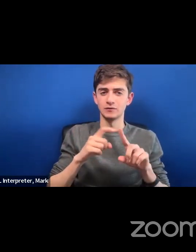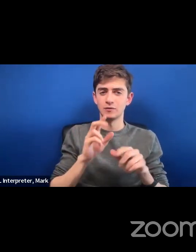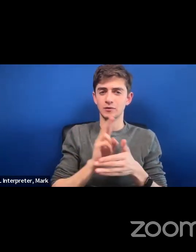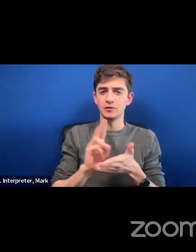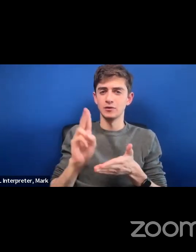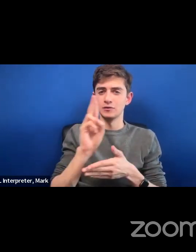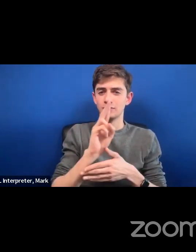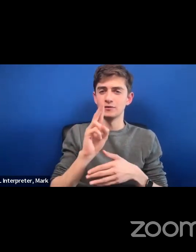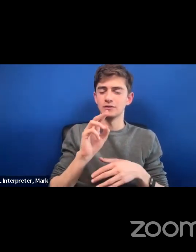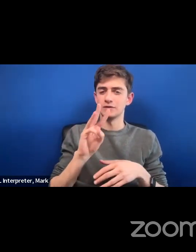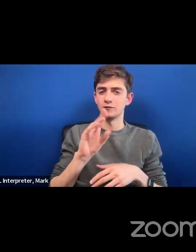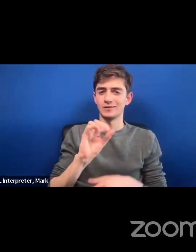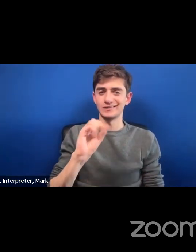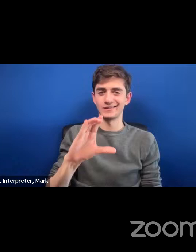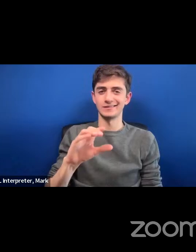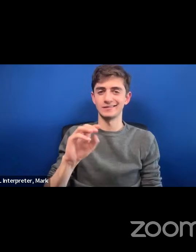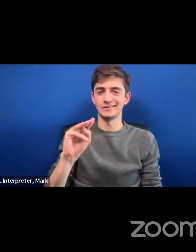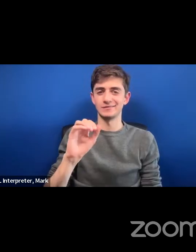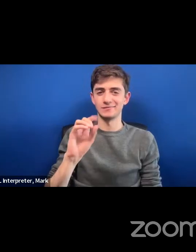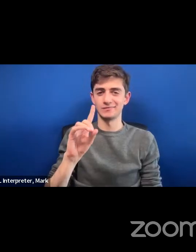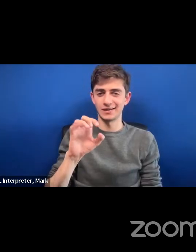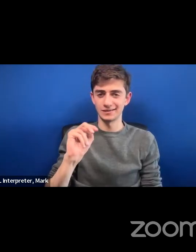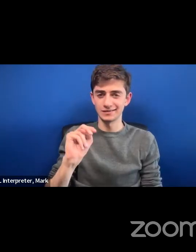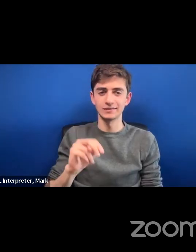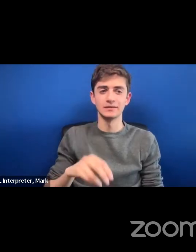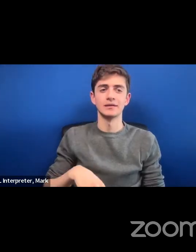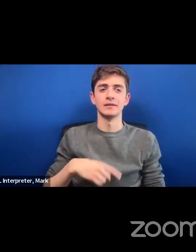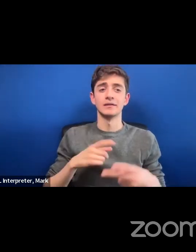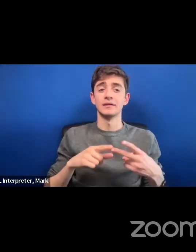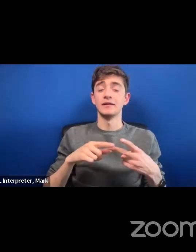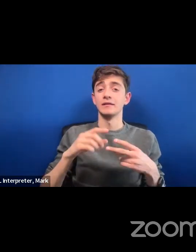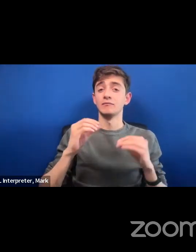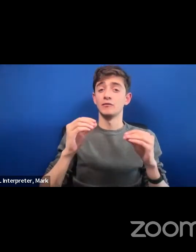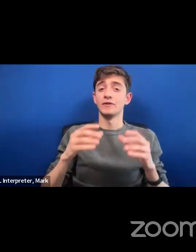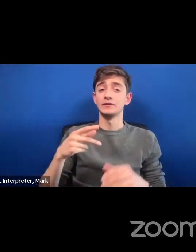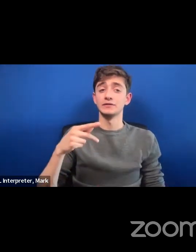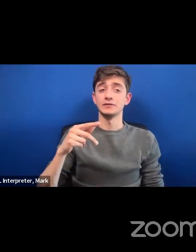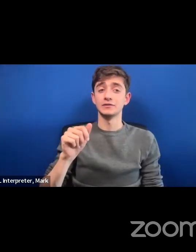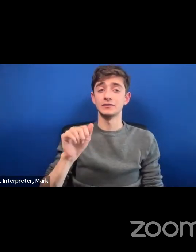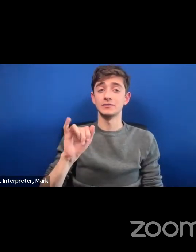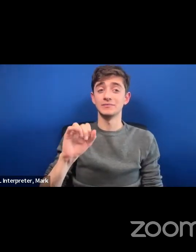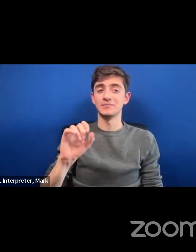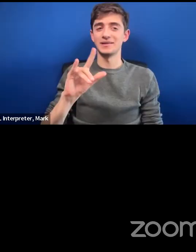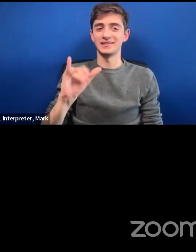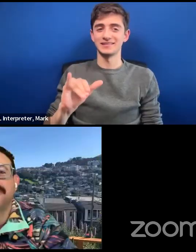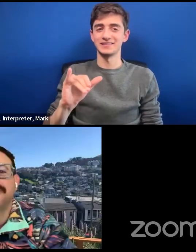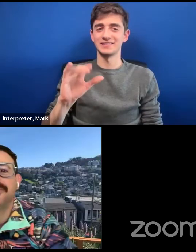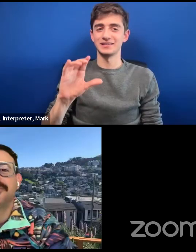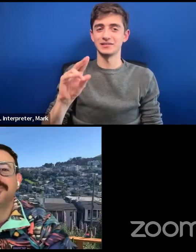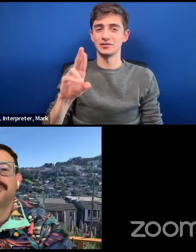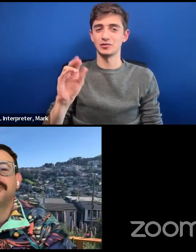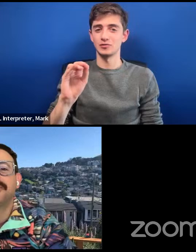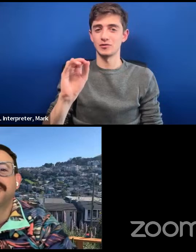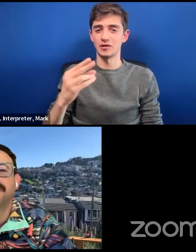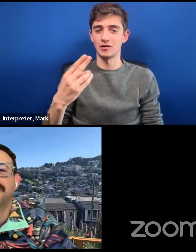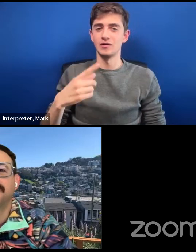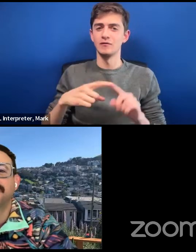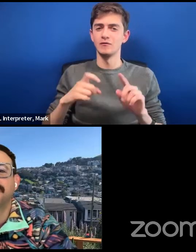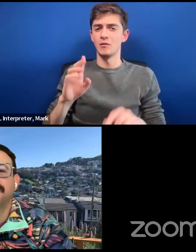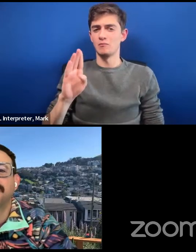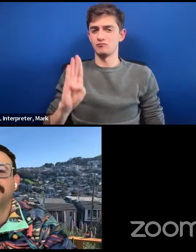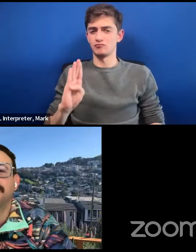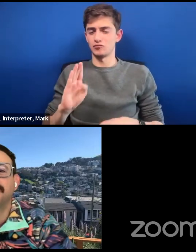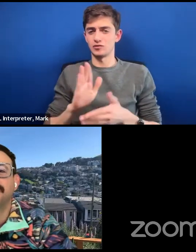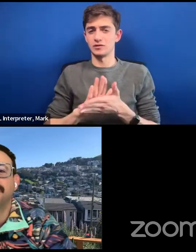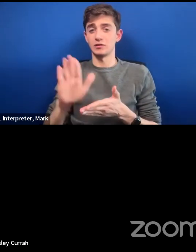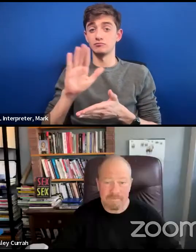Karoff from CUNY's Brooklyn College and also a former Executive Director of CLAG's, the Center for LGBTQ